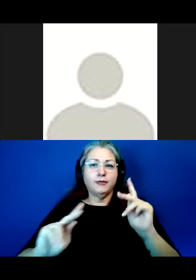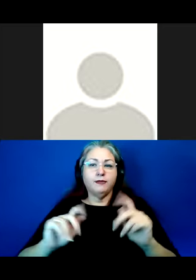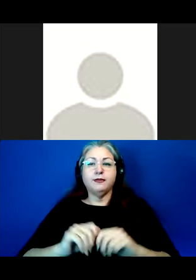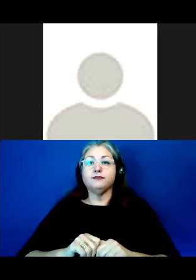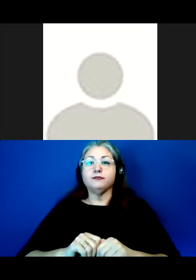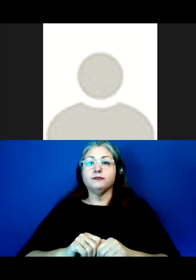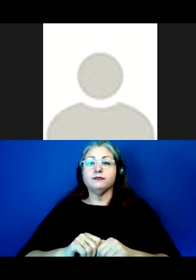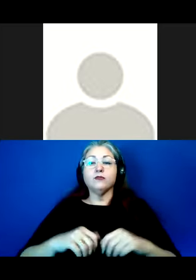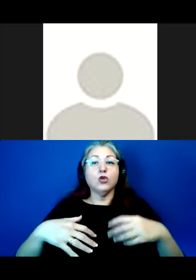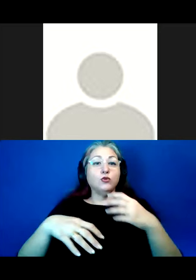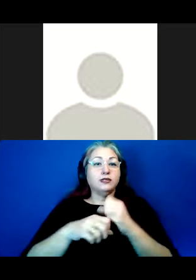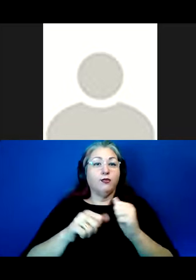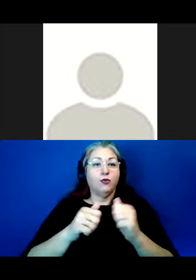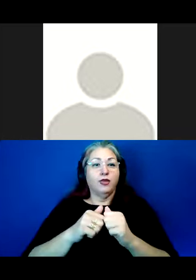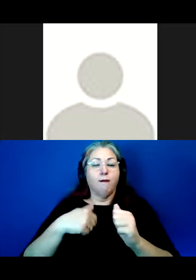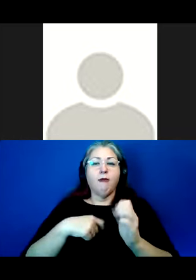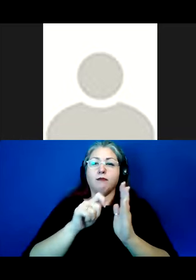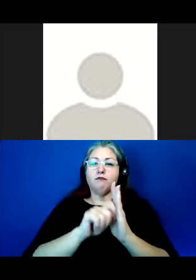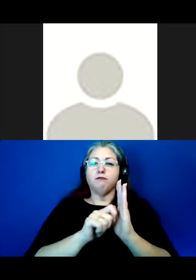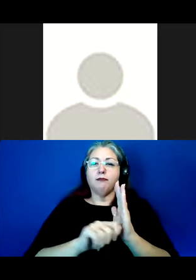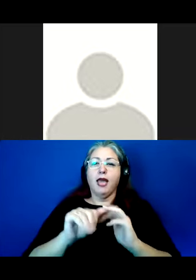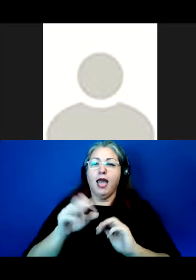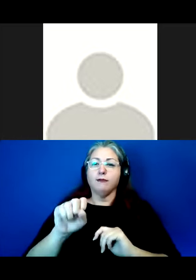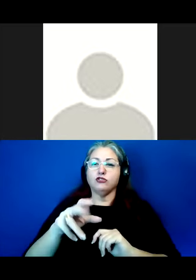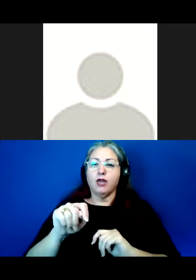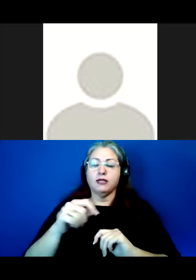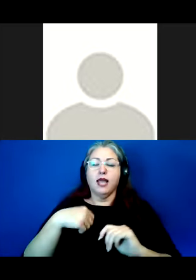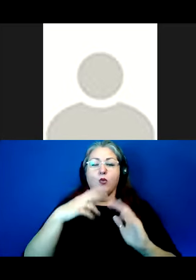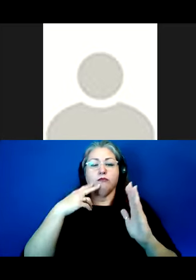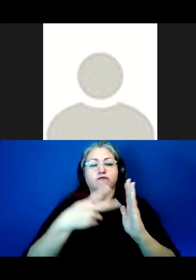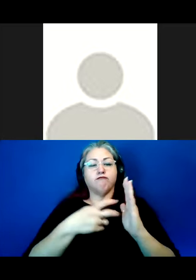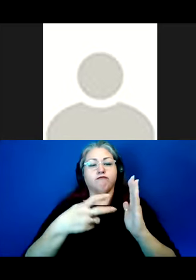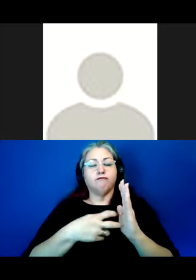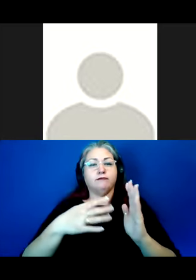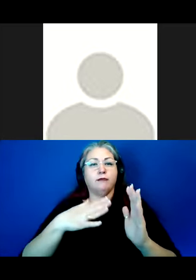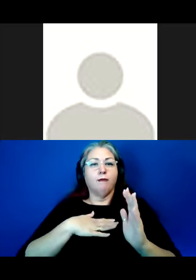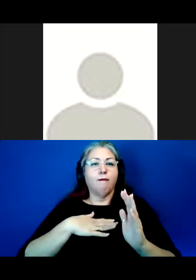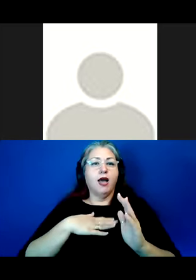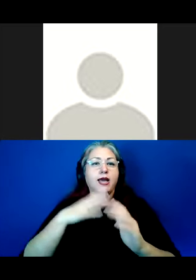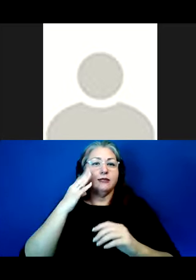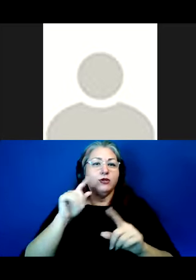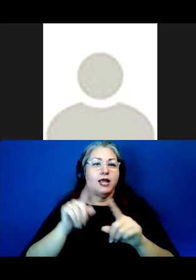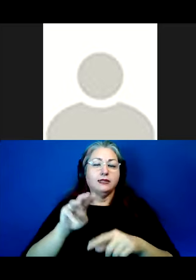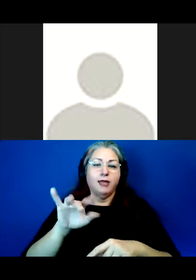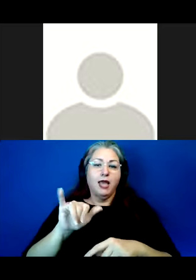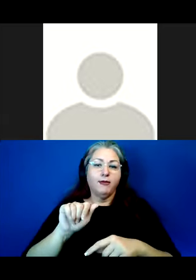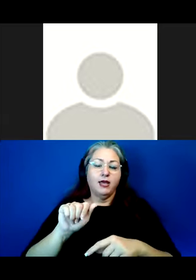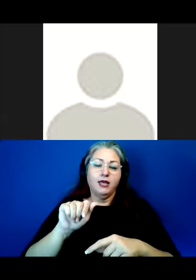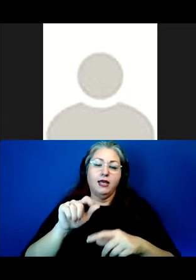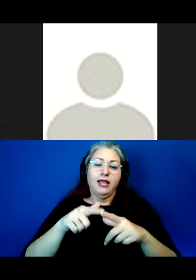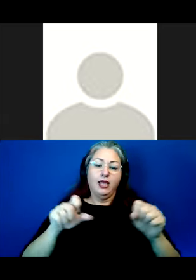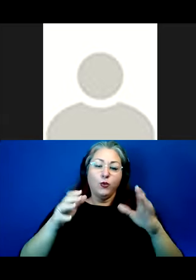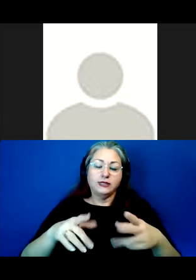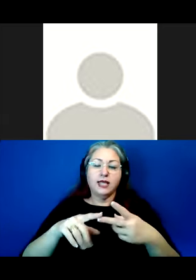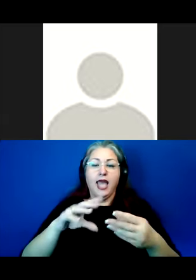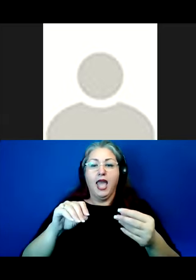As summarized in the abstract for this talk, I'll be drawing upon my lived experiences as a Nyamia linguist and language learner to consider how